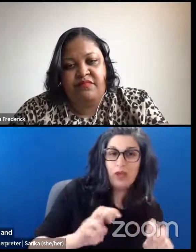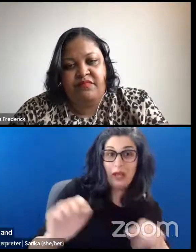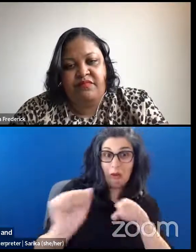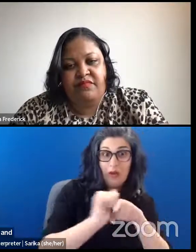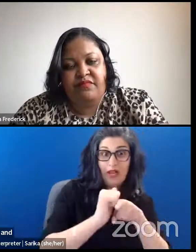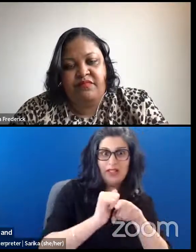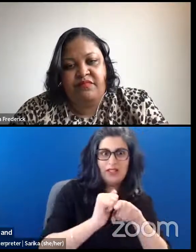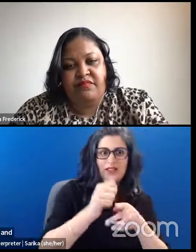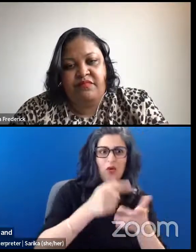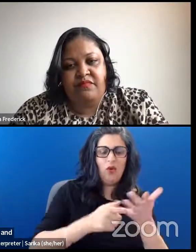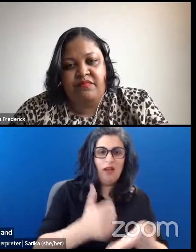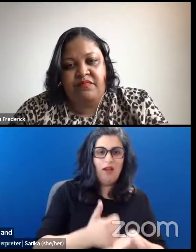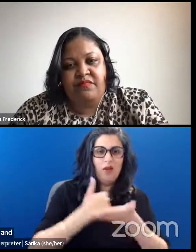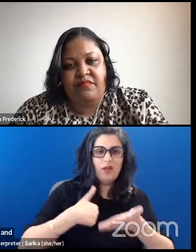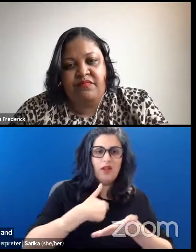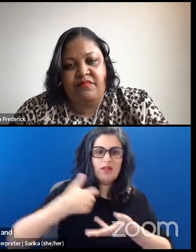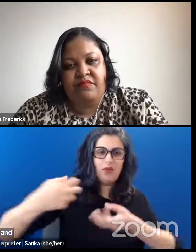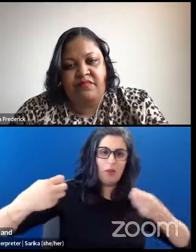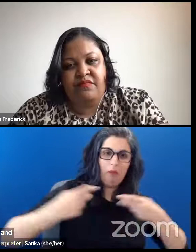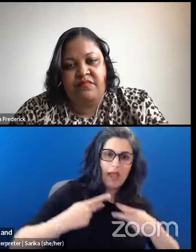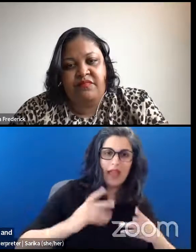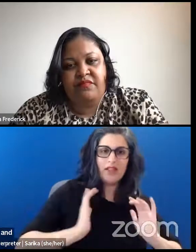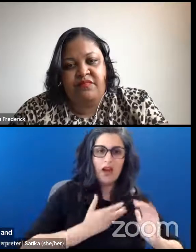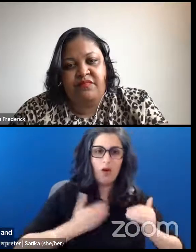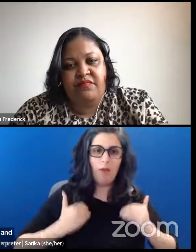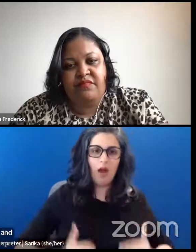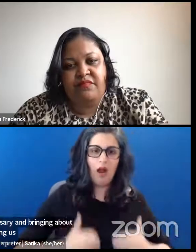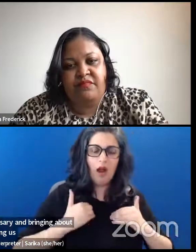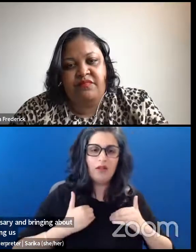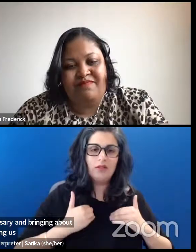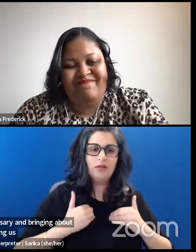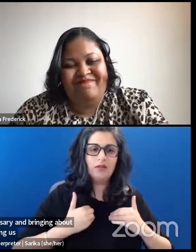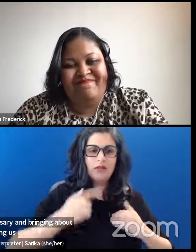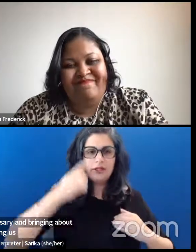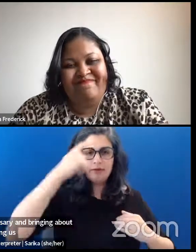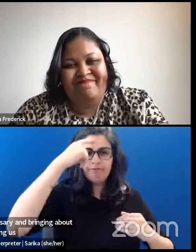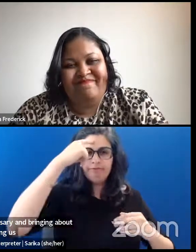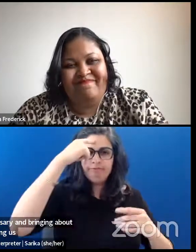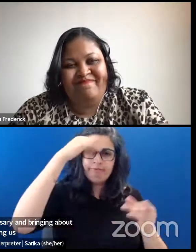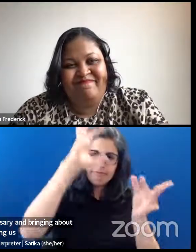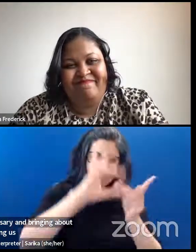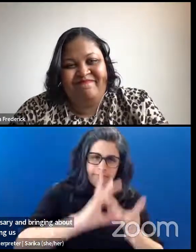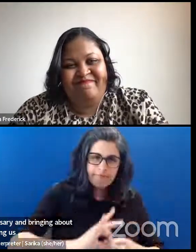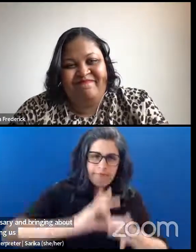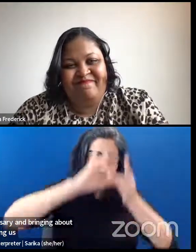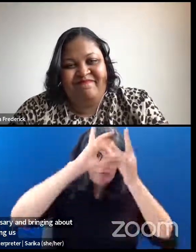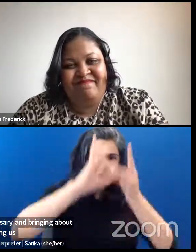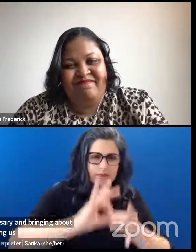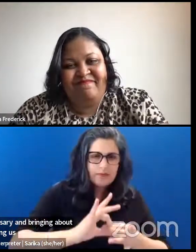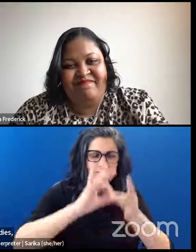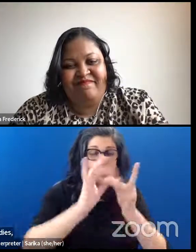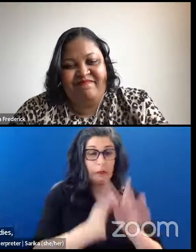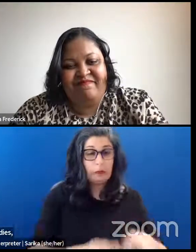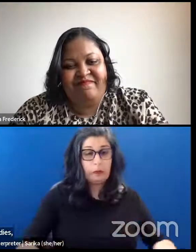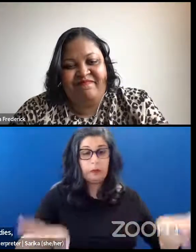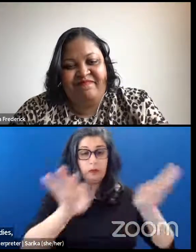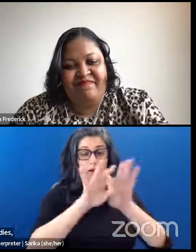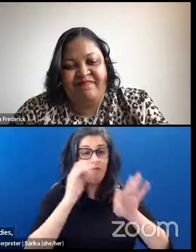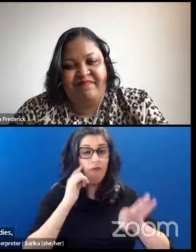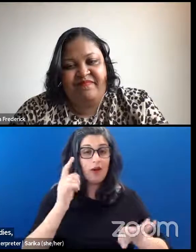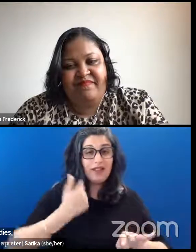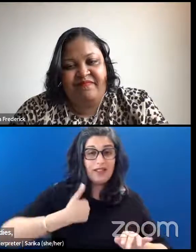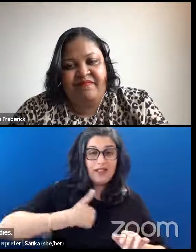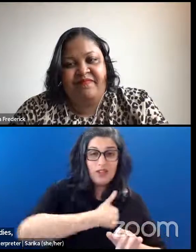that bring us back into our bodies, into our right mind, so to speak, and into the present moment are really important for each one of us